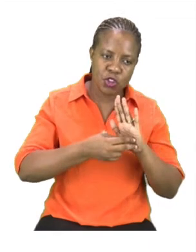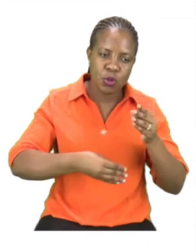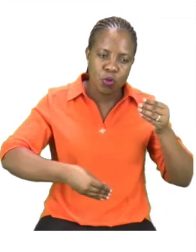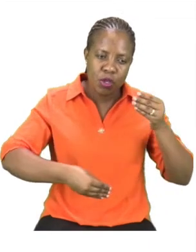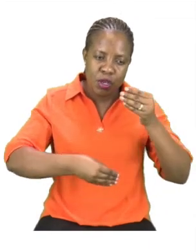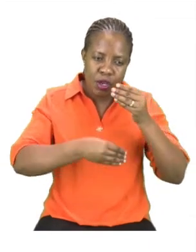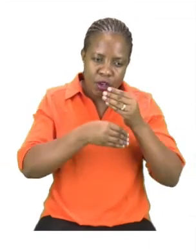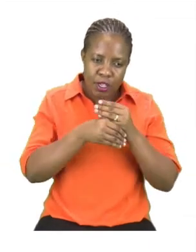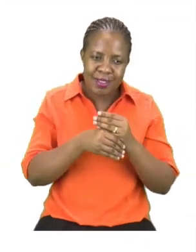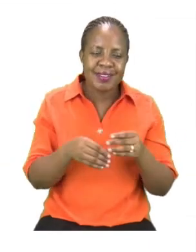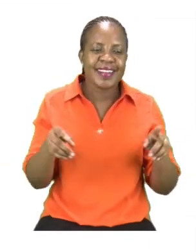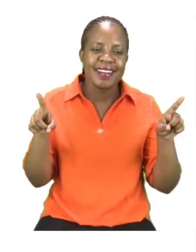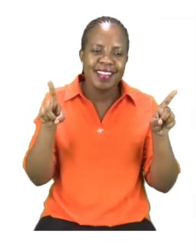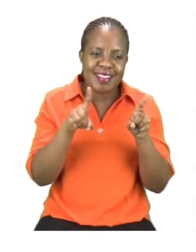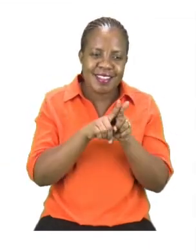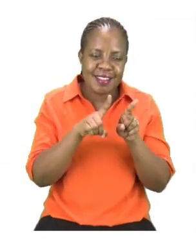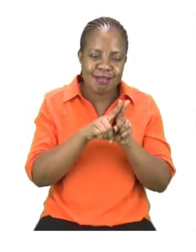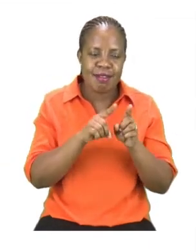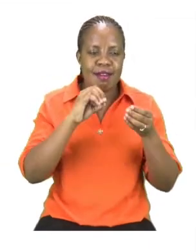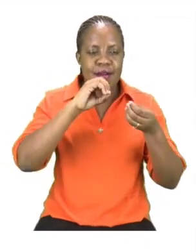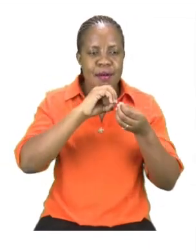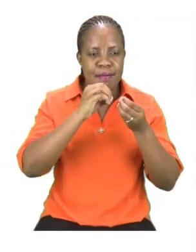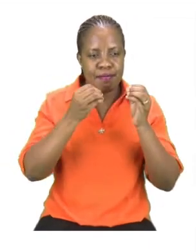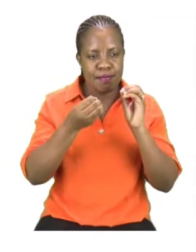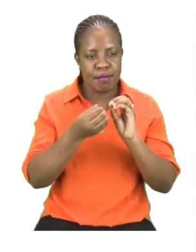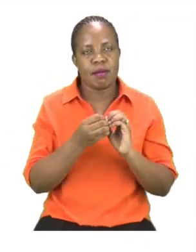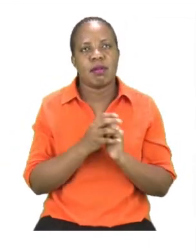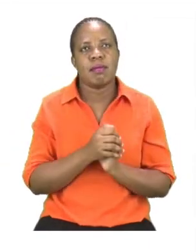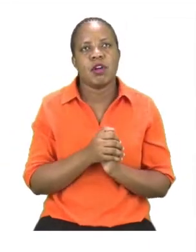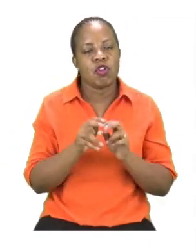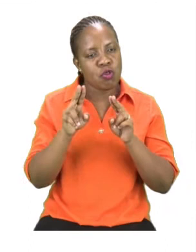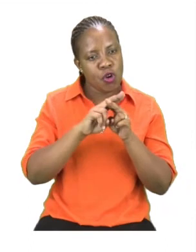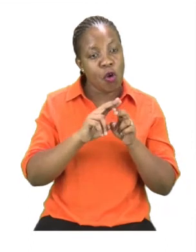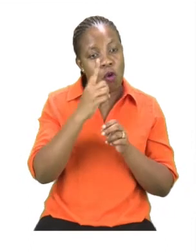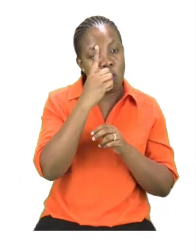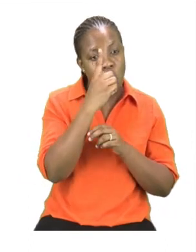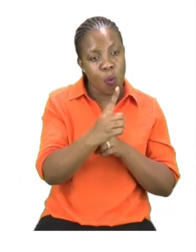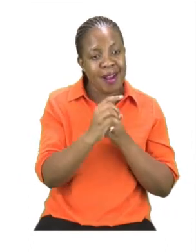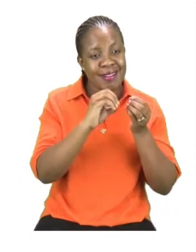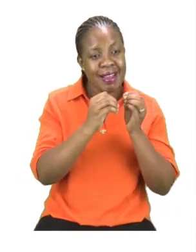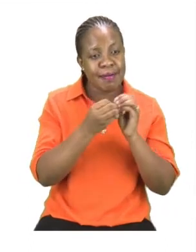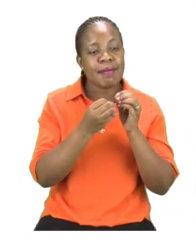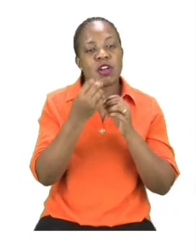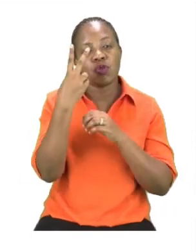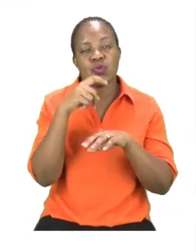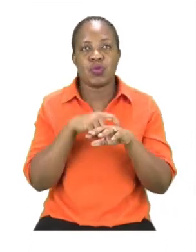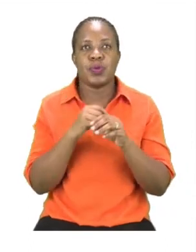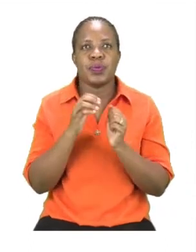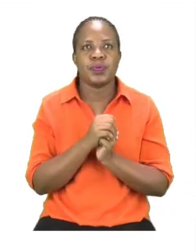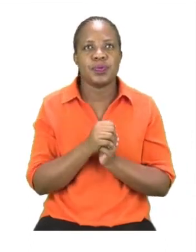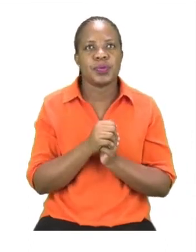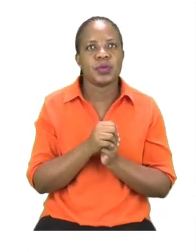get our answer. So when we double, we are taking one number and that